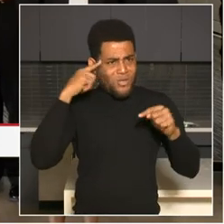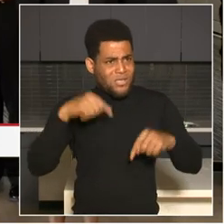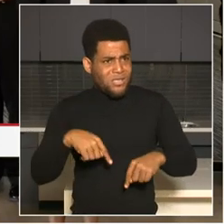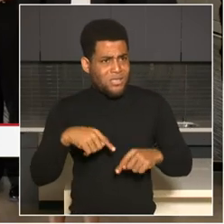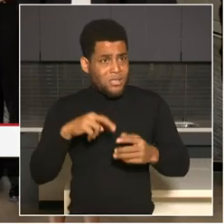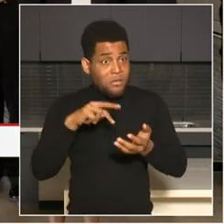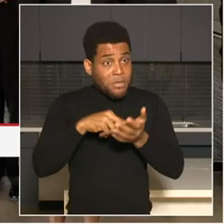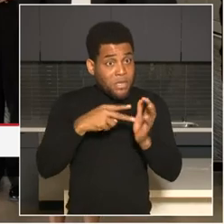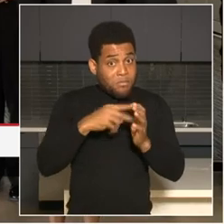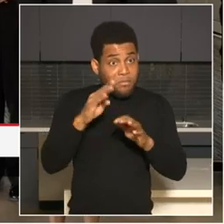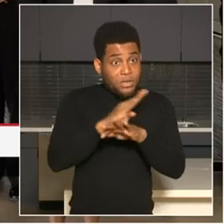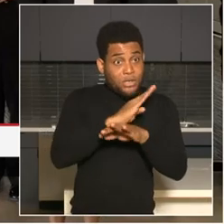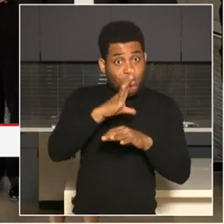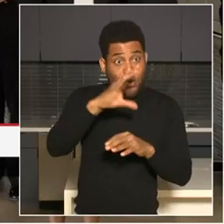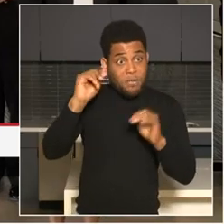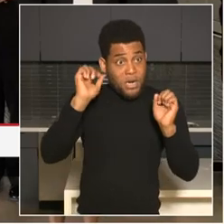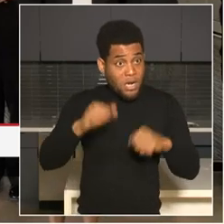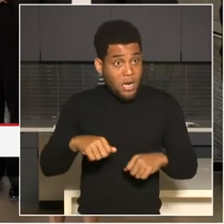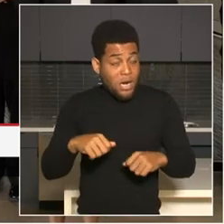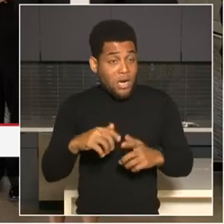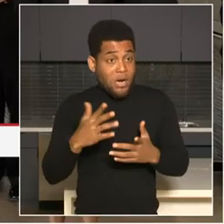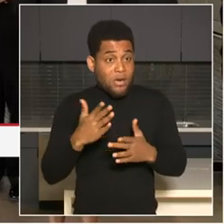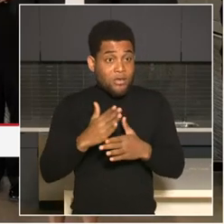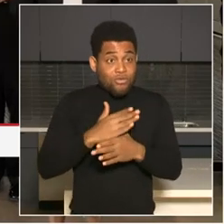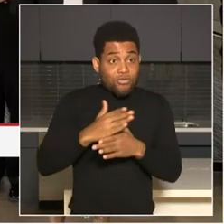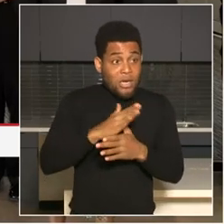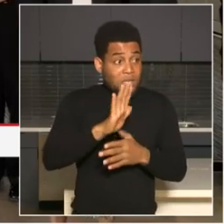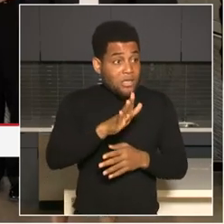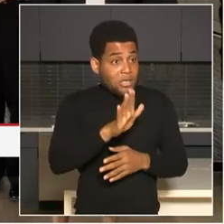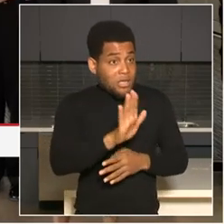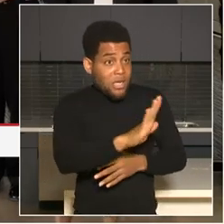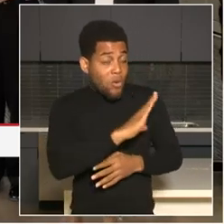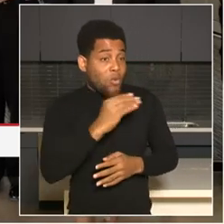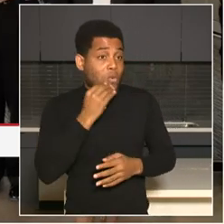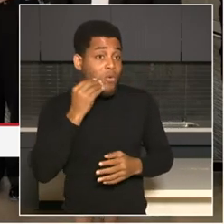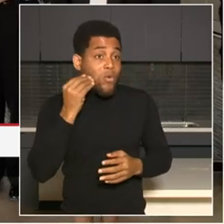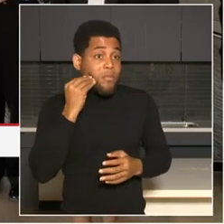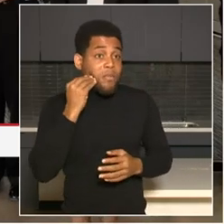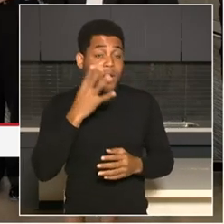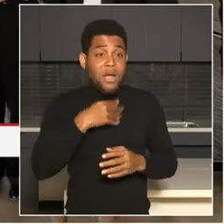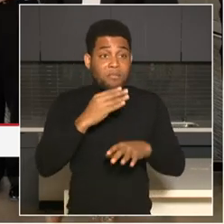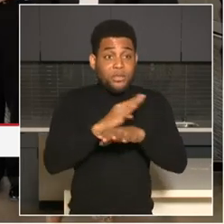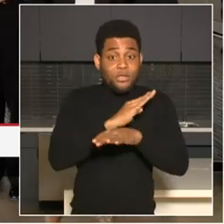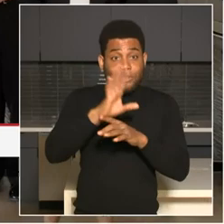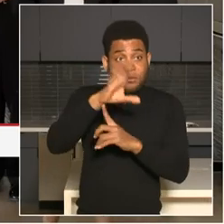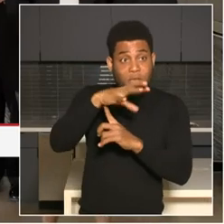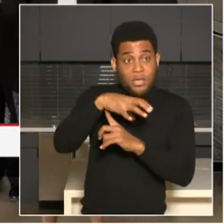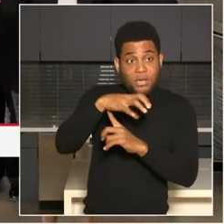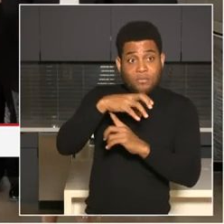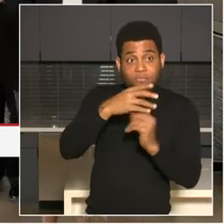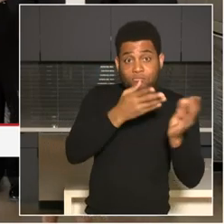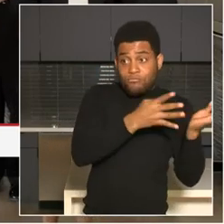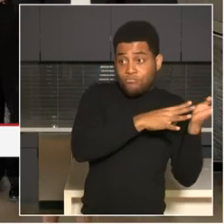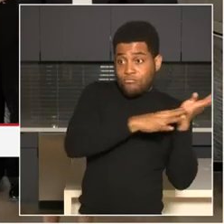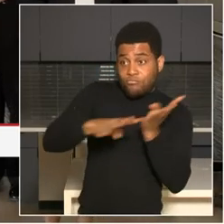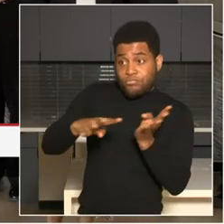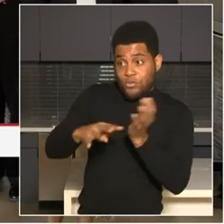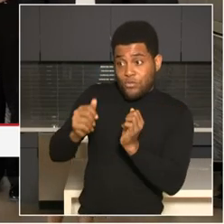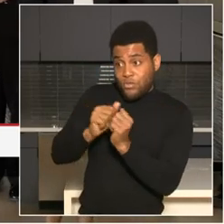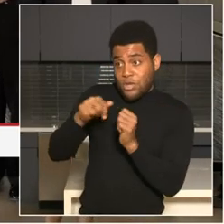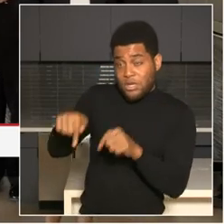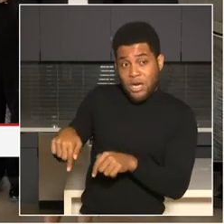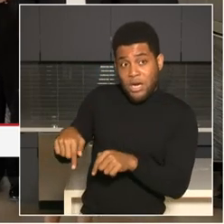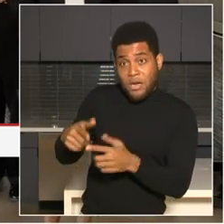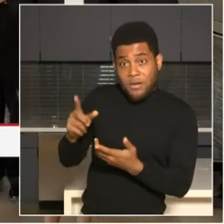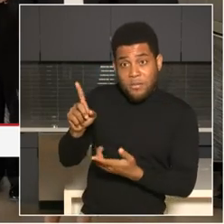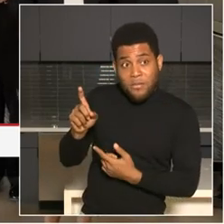time their home security cameras? the expectation is that we'll be working with our business community first, um, and, and